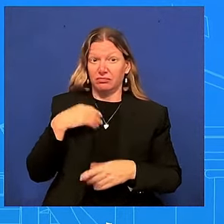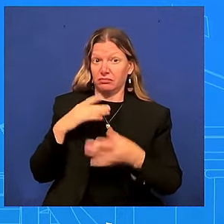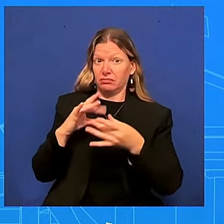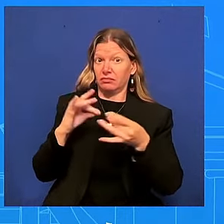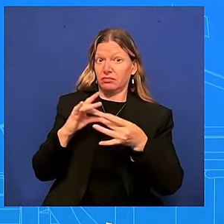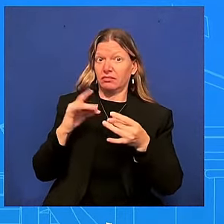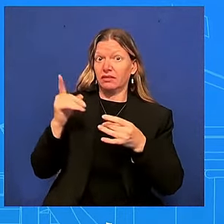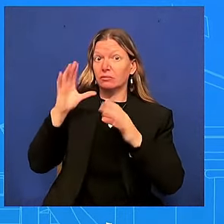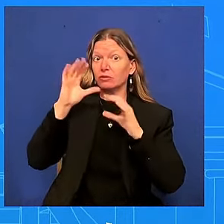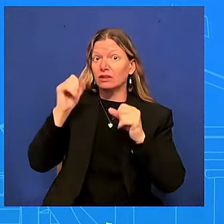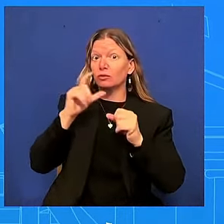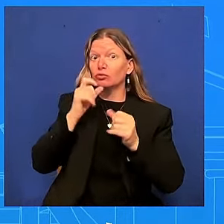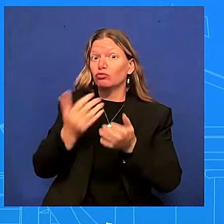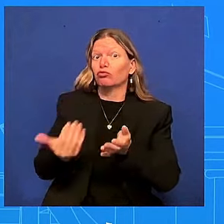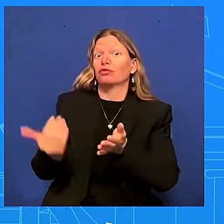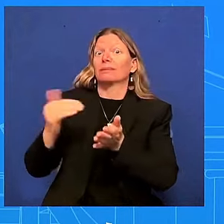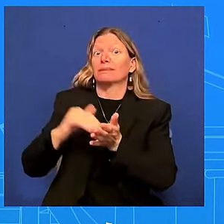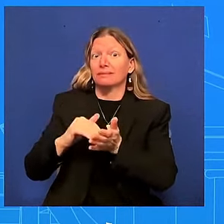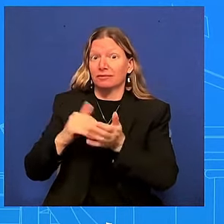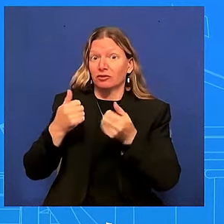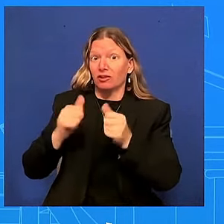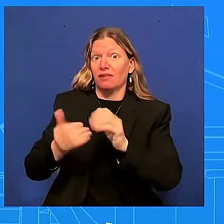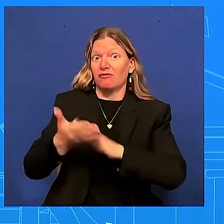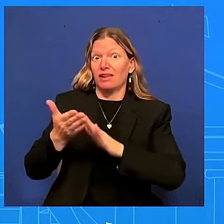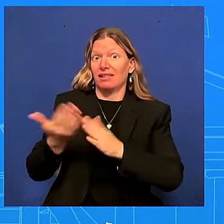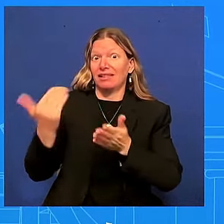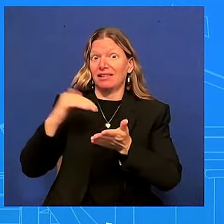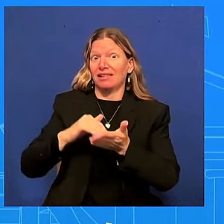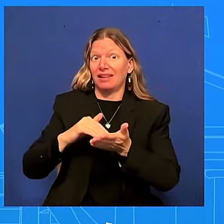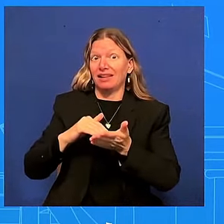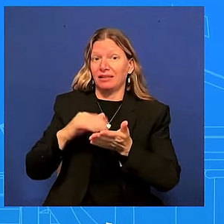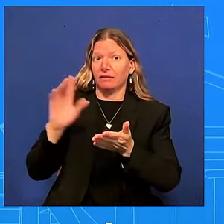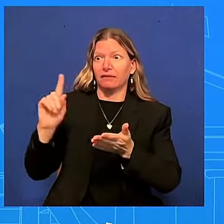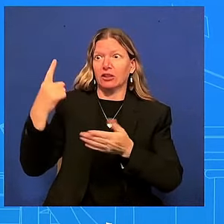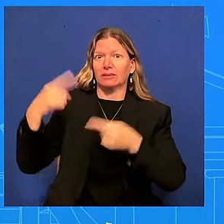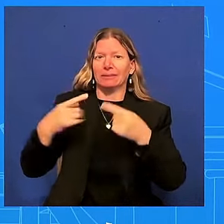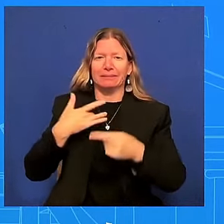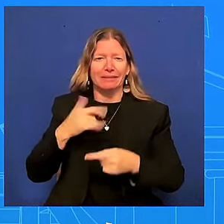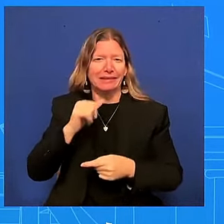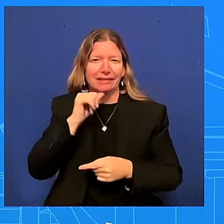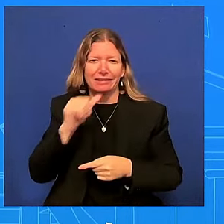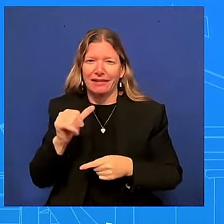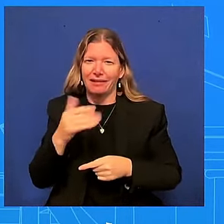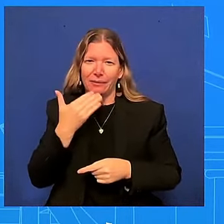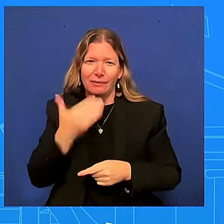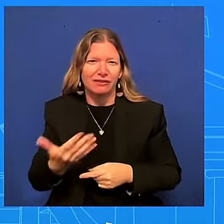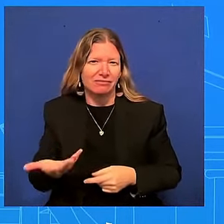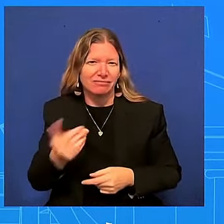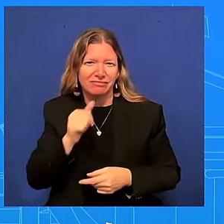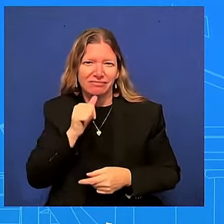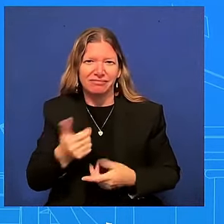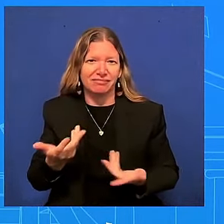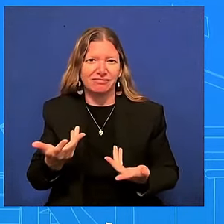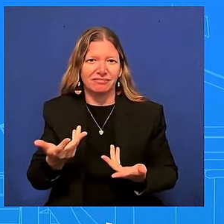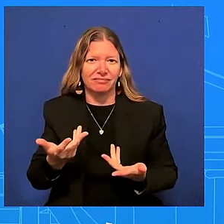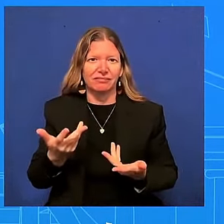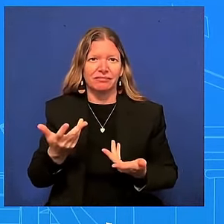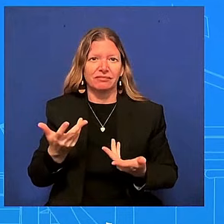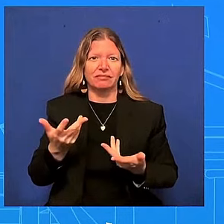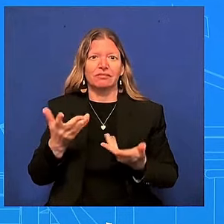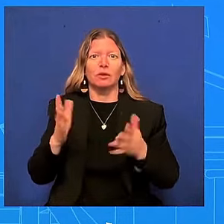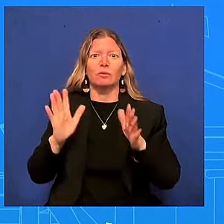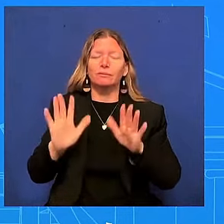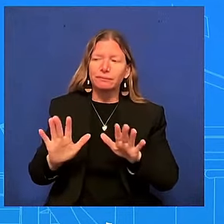regard as well so look you know we're going to move forward that's what we want to do we want to look forward we just announced uh